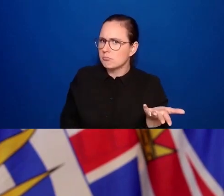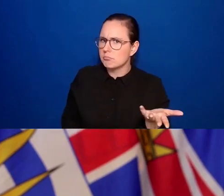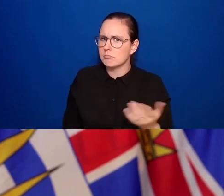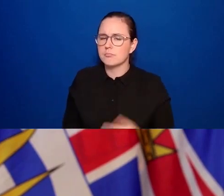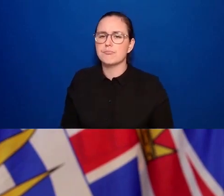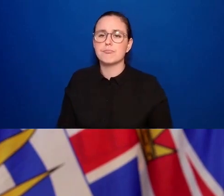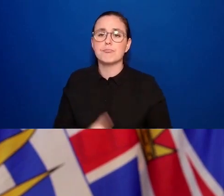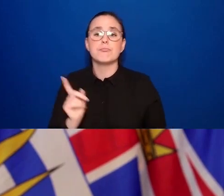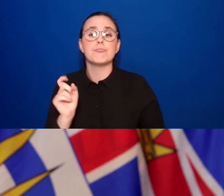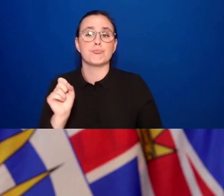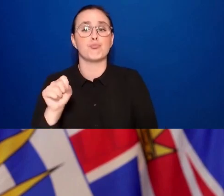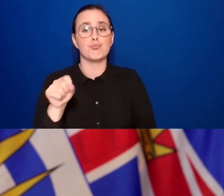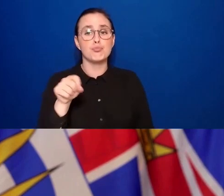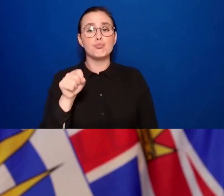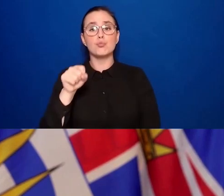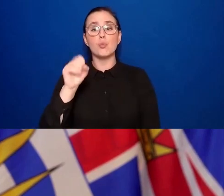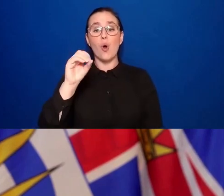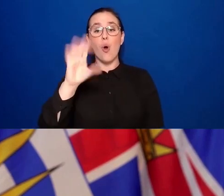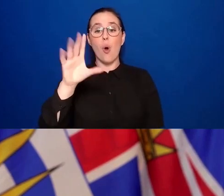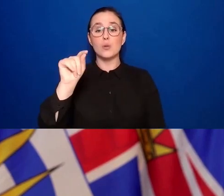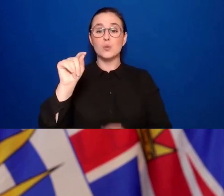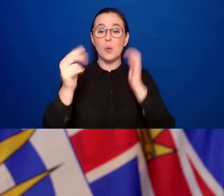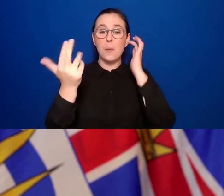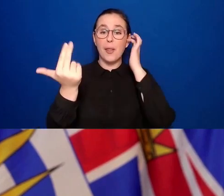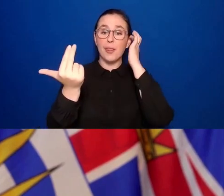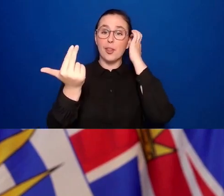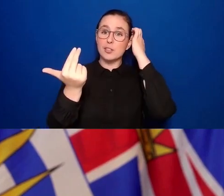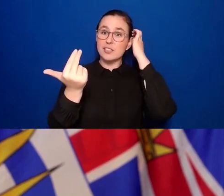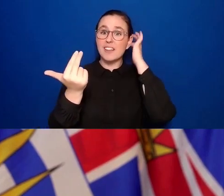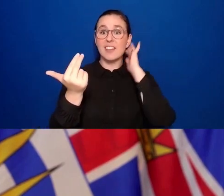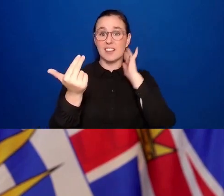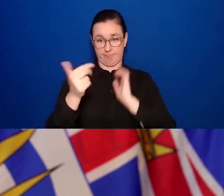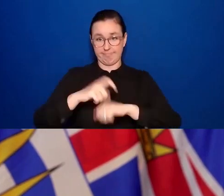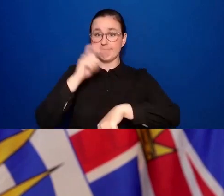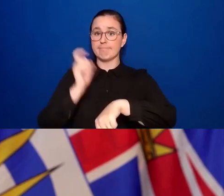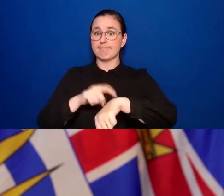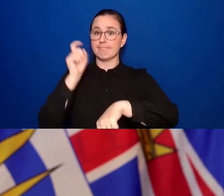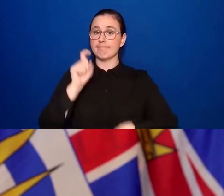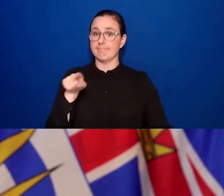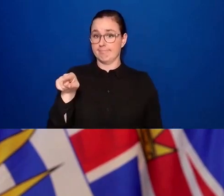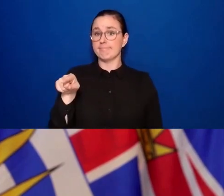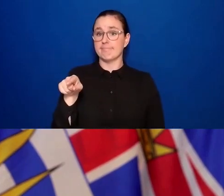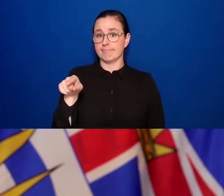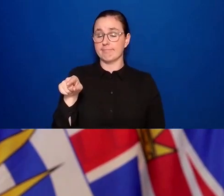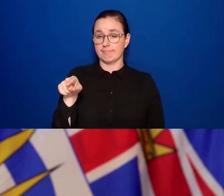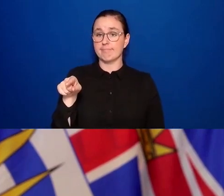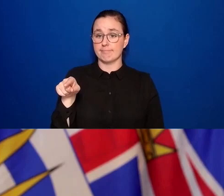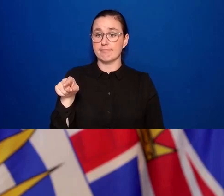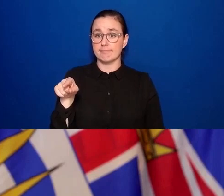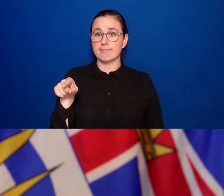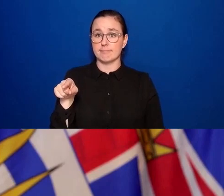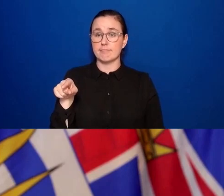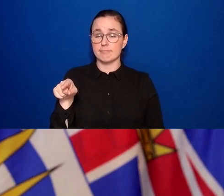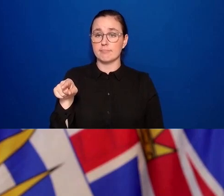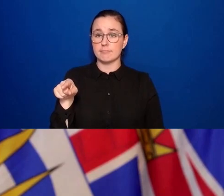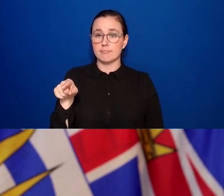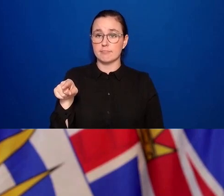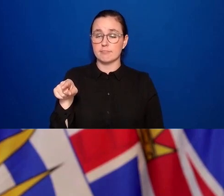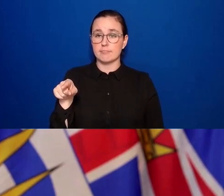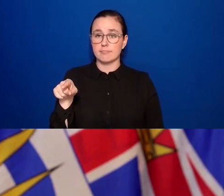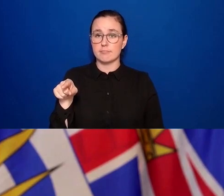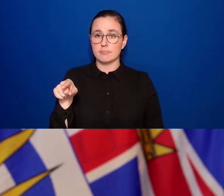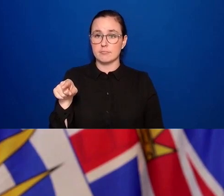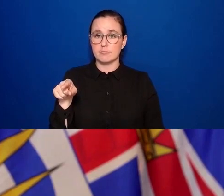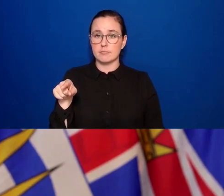will be in place. And yes, we're, you know, we've never put the hammer down, as you so eloquently put it.